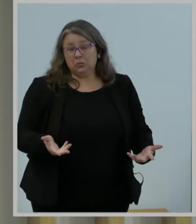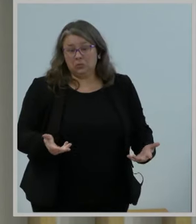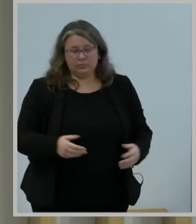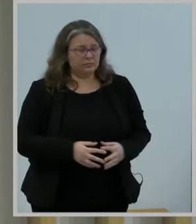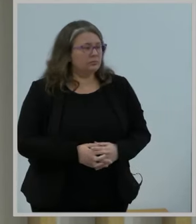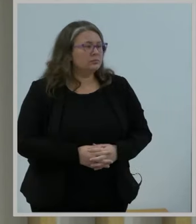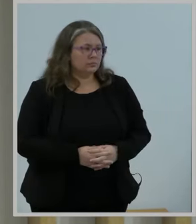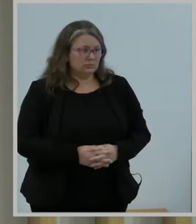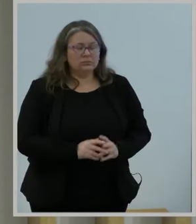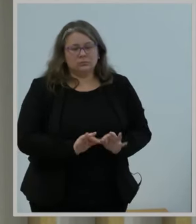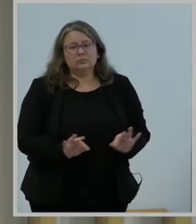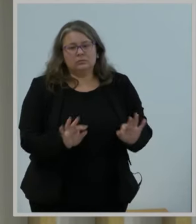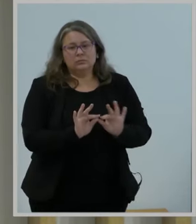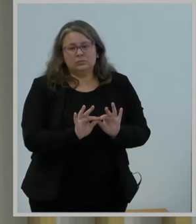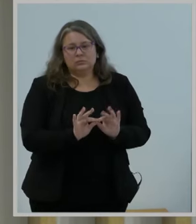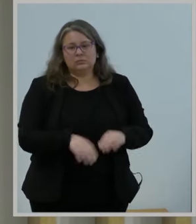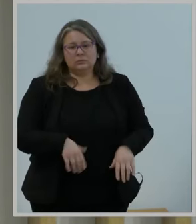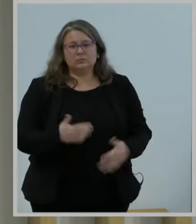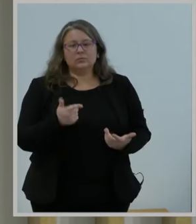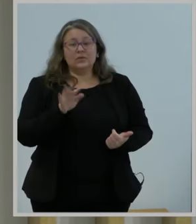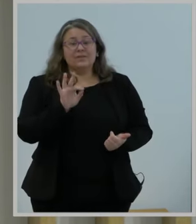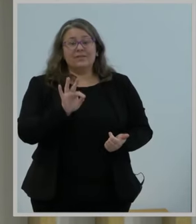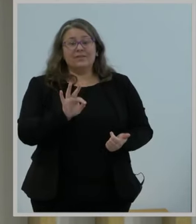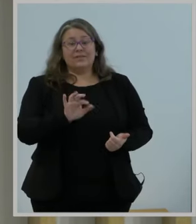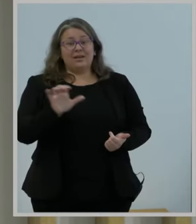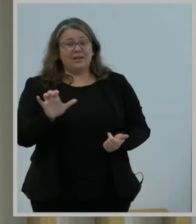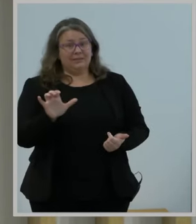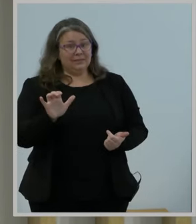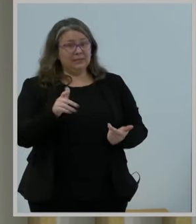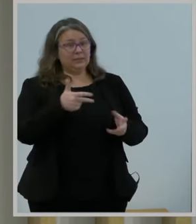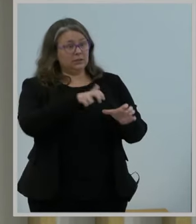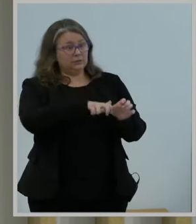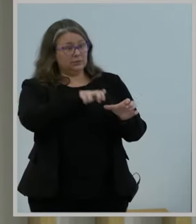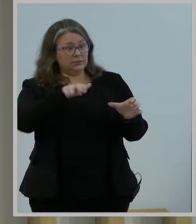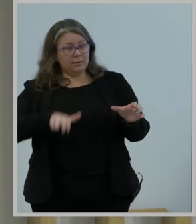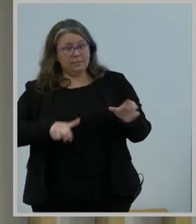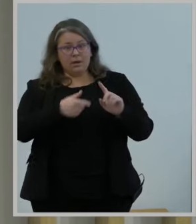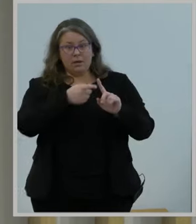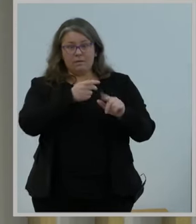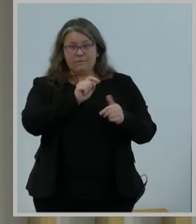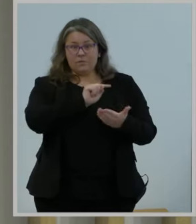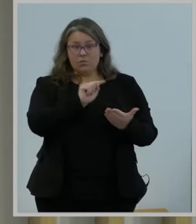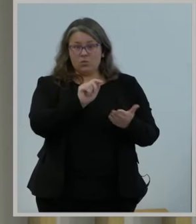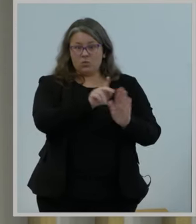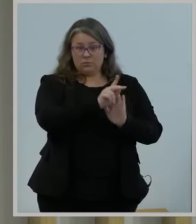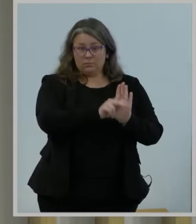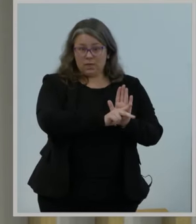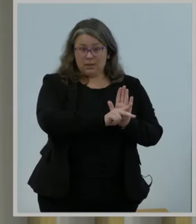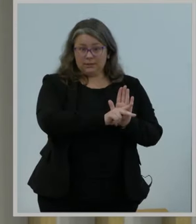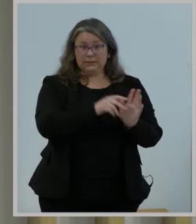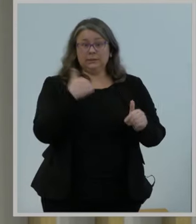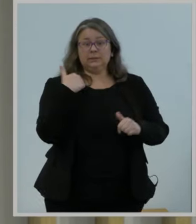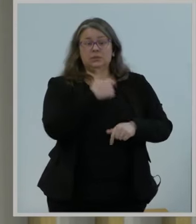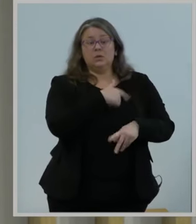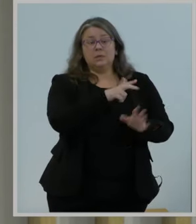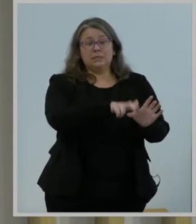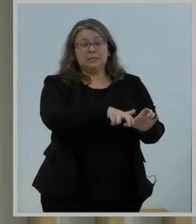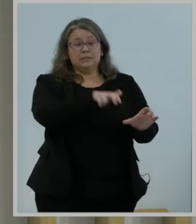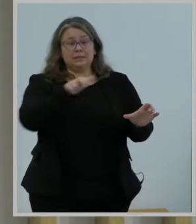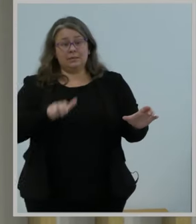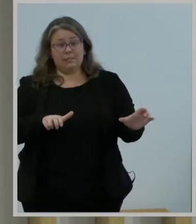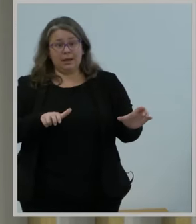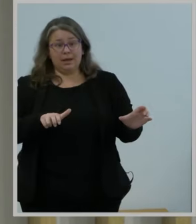Because when the FCC stepped back from having these policies in place, the court said states can step in. So when Washington